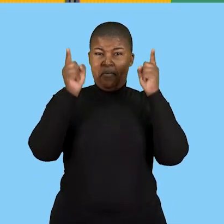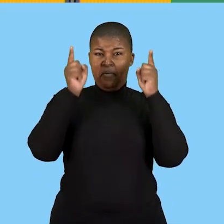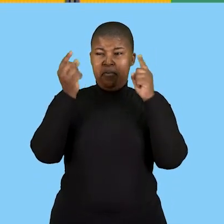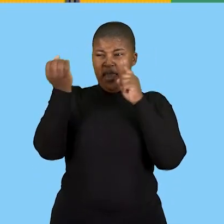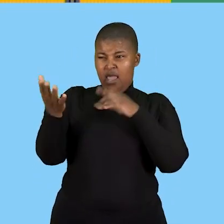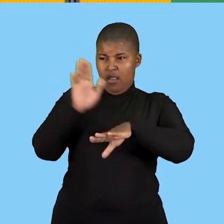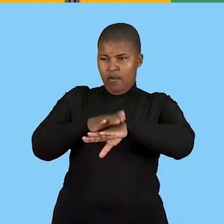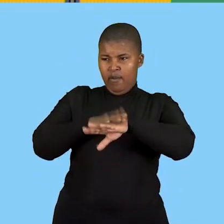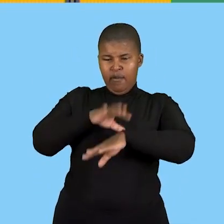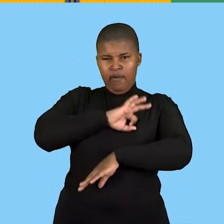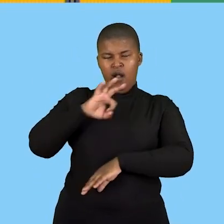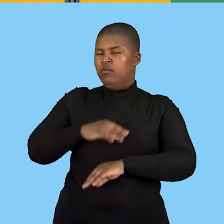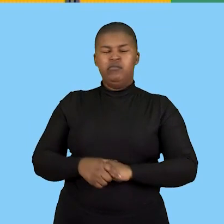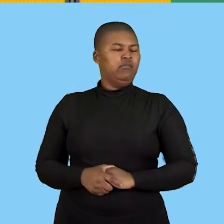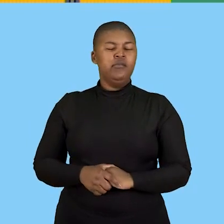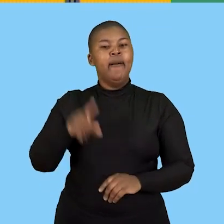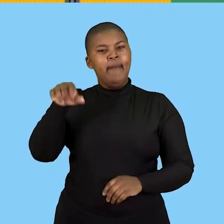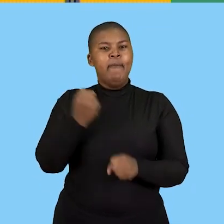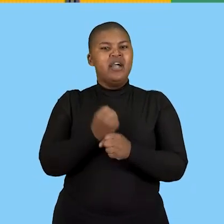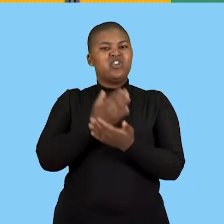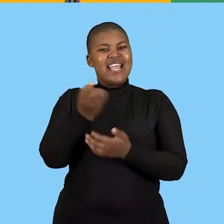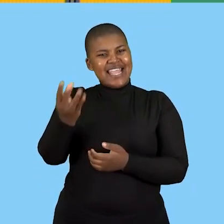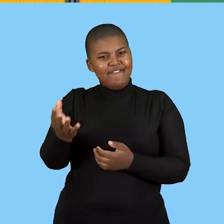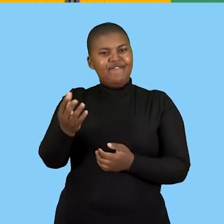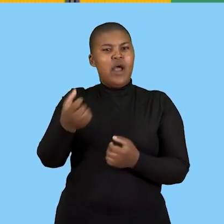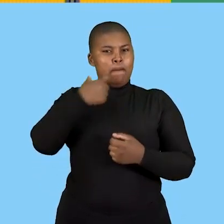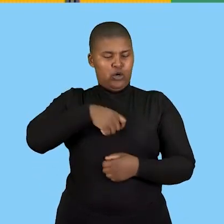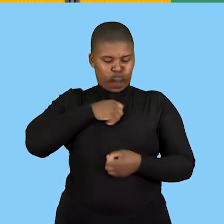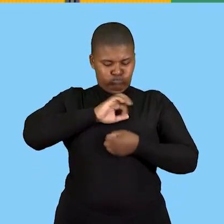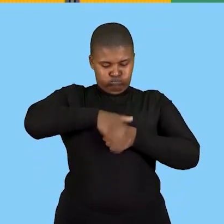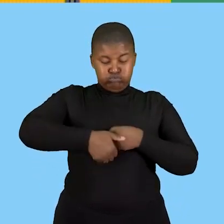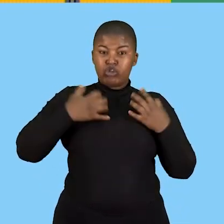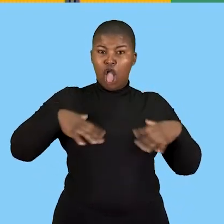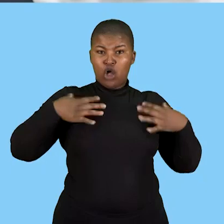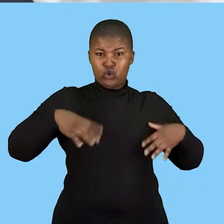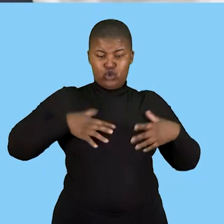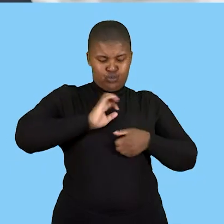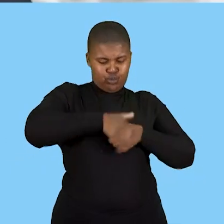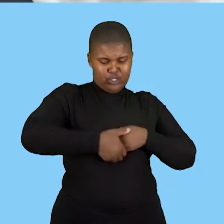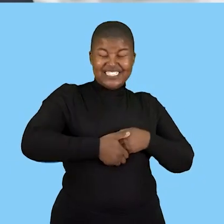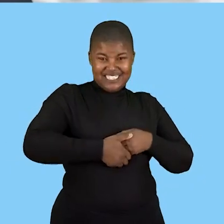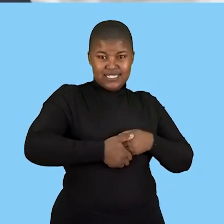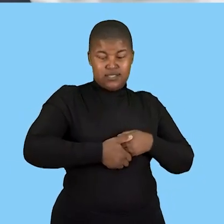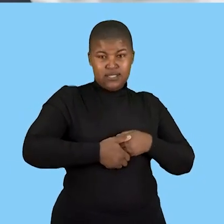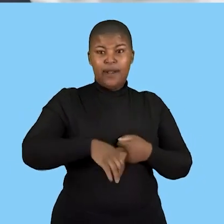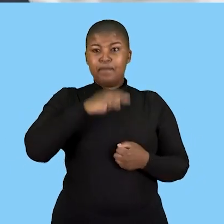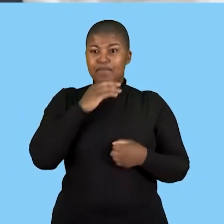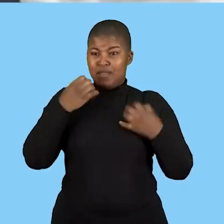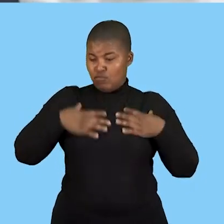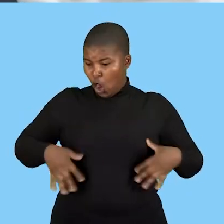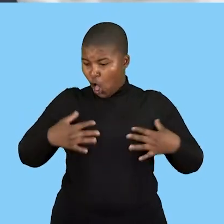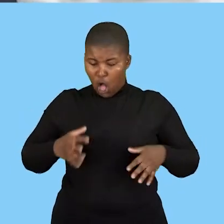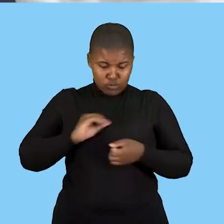personal protective clothing so they reduce danger for the workers and also provide the workers with